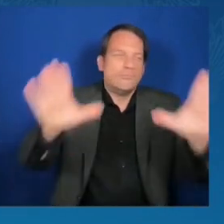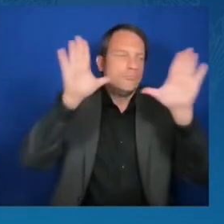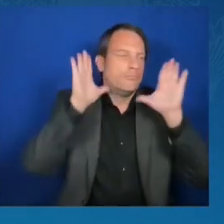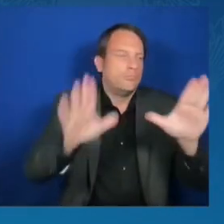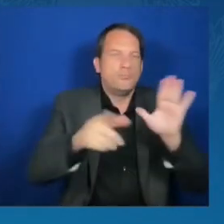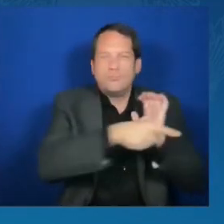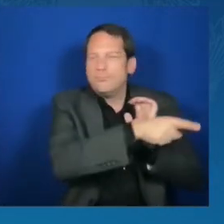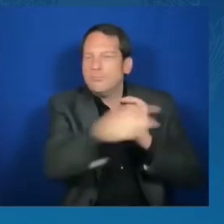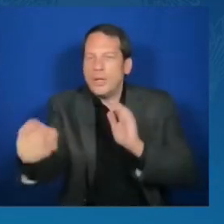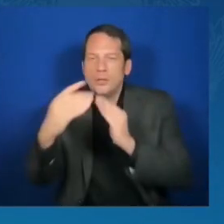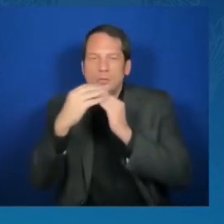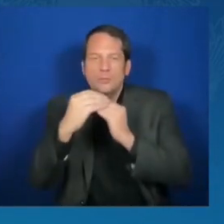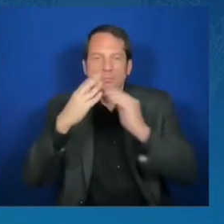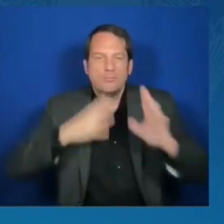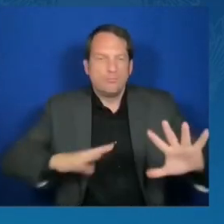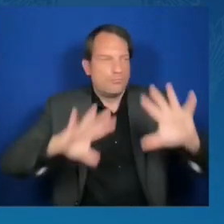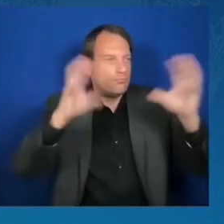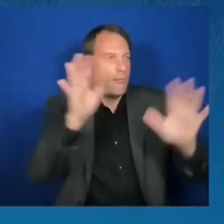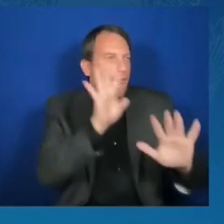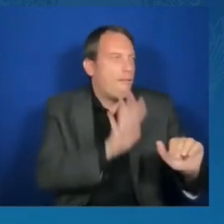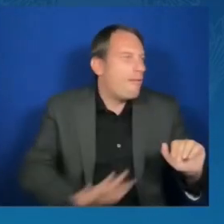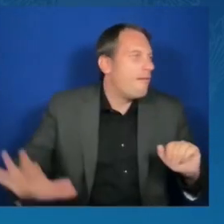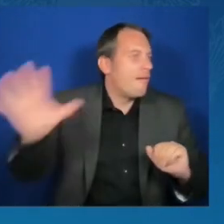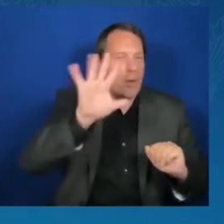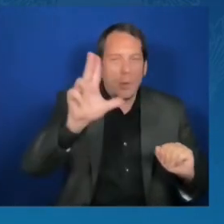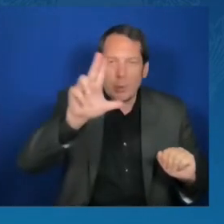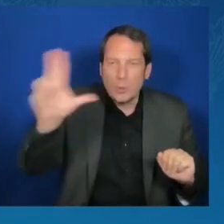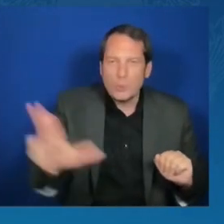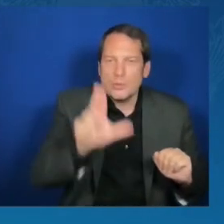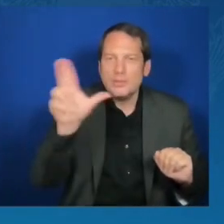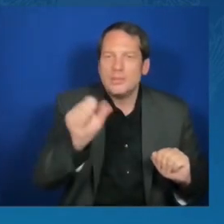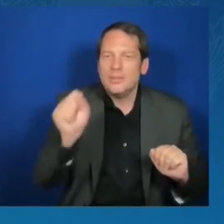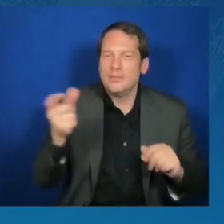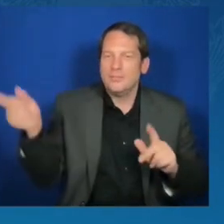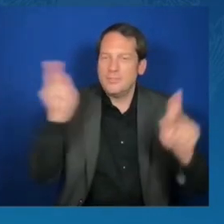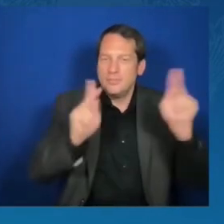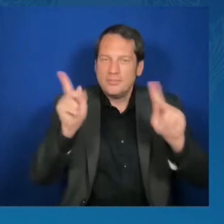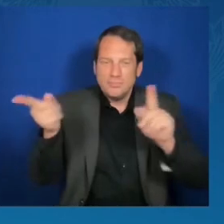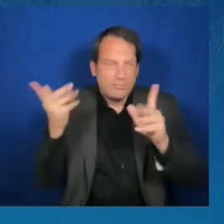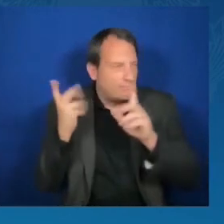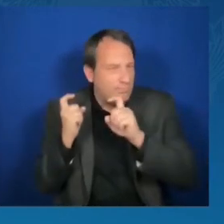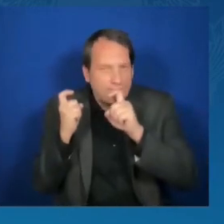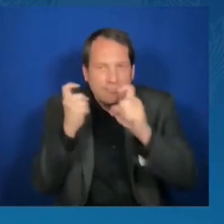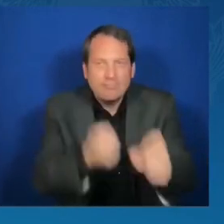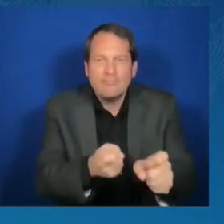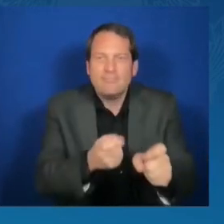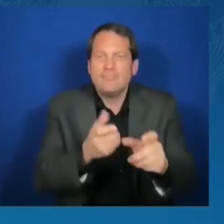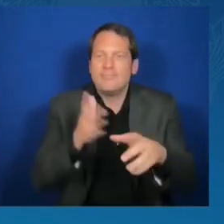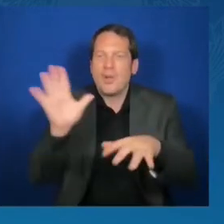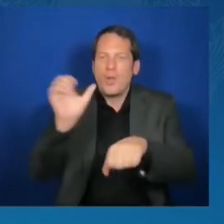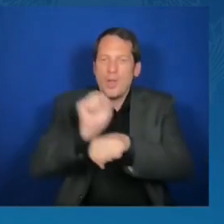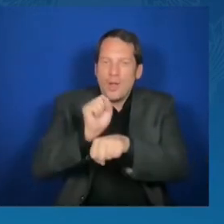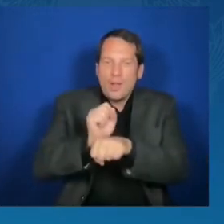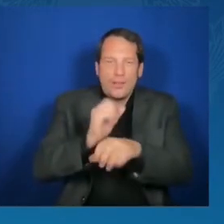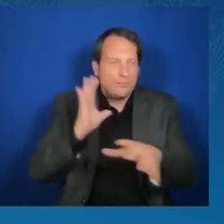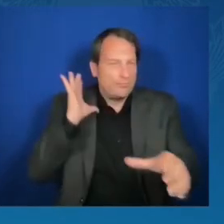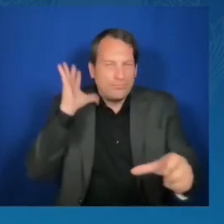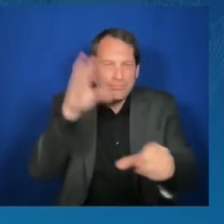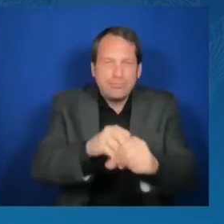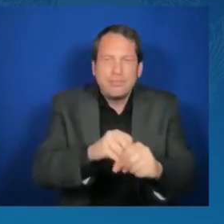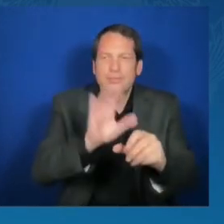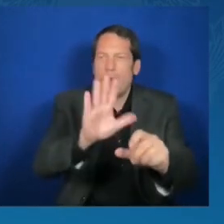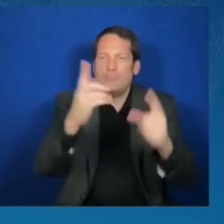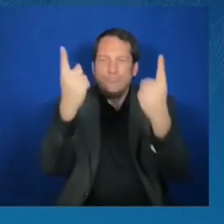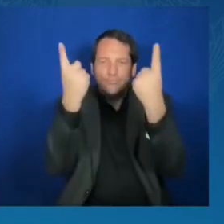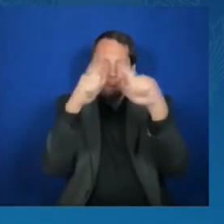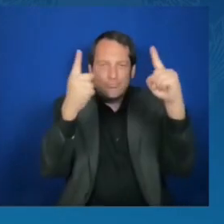with the remarkable arcs of your careers, your contributions, your accomplishments, exactly what is possible in this nation.